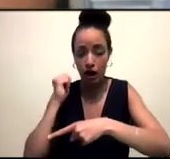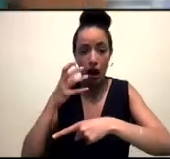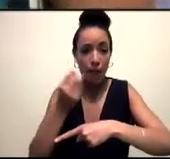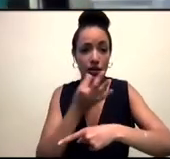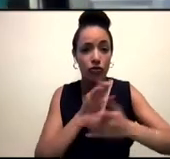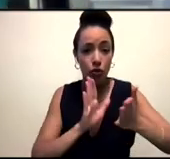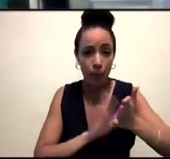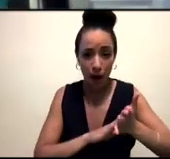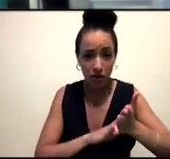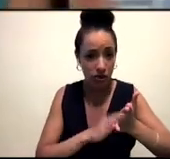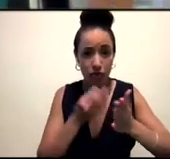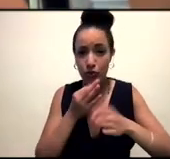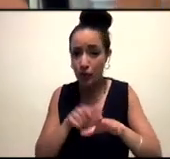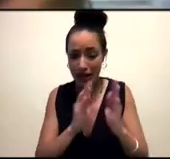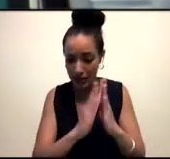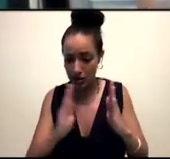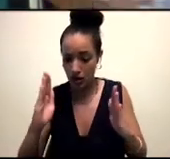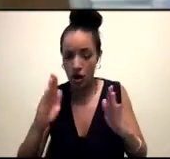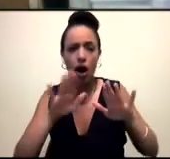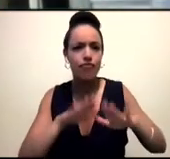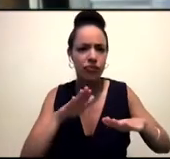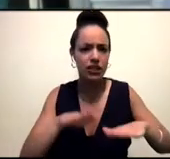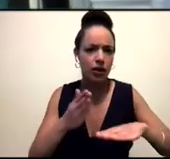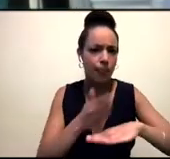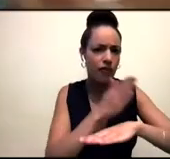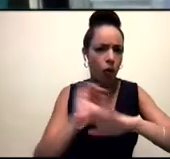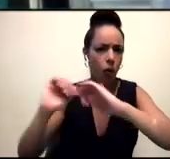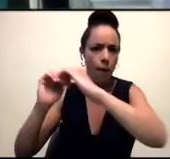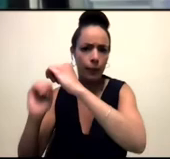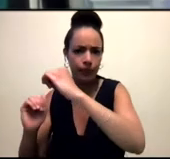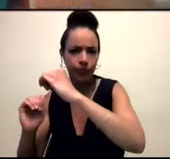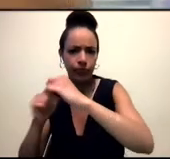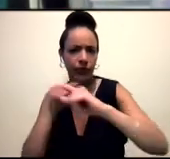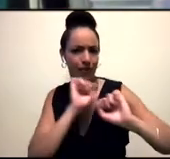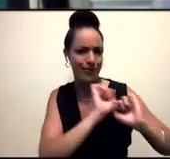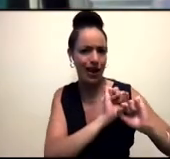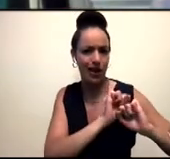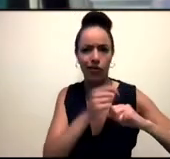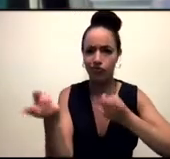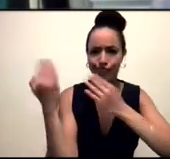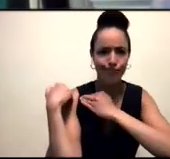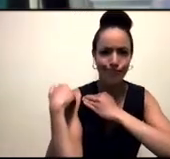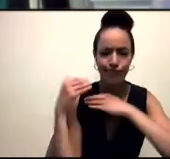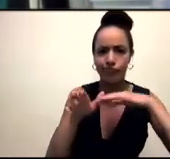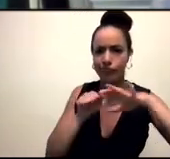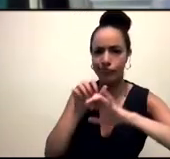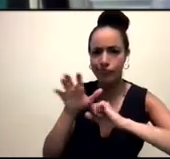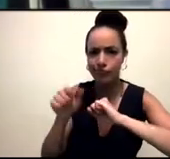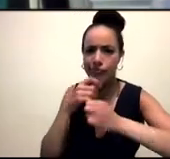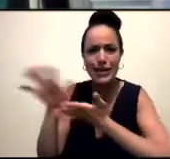did prior to partition in terms of colonization, in terms of stripping out resources, in terms of all this, is so